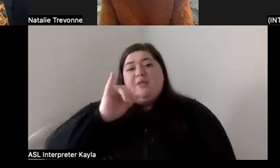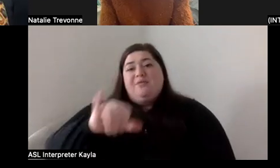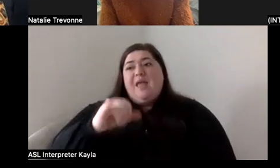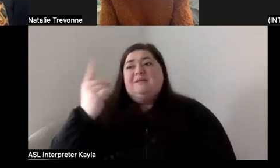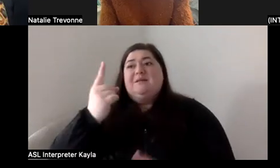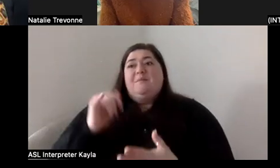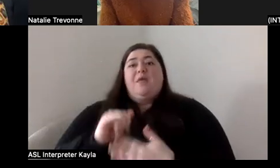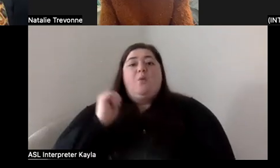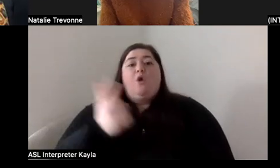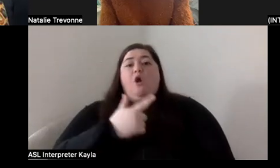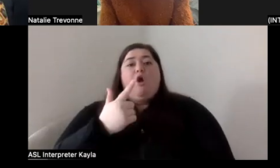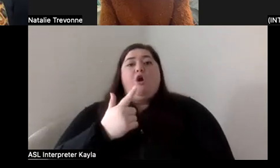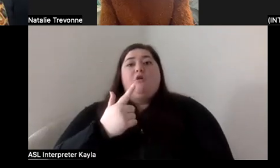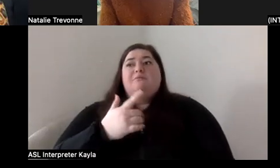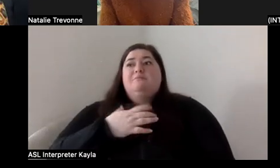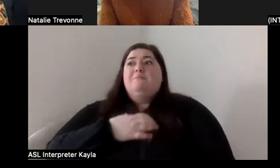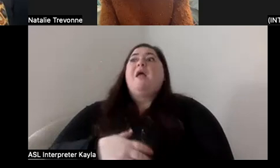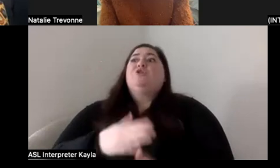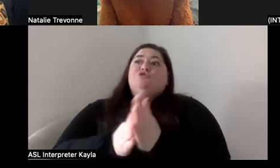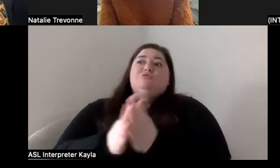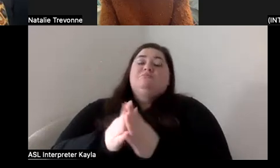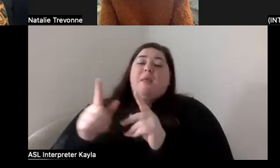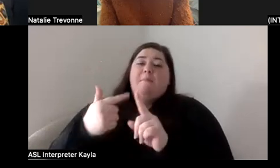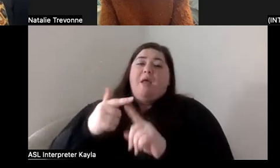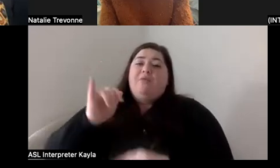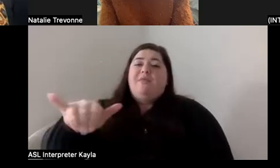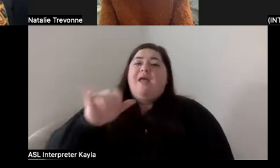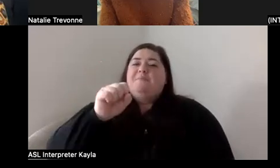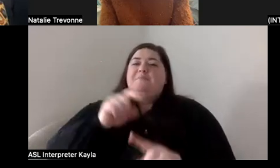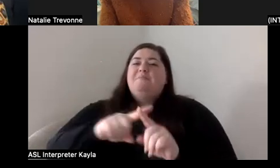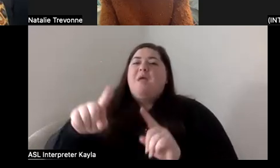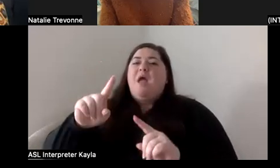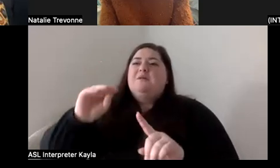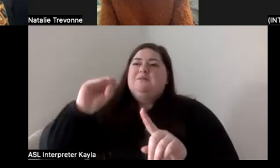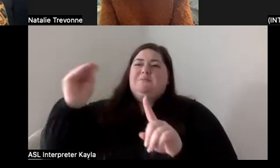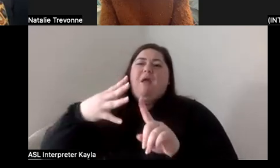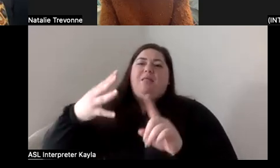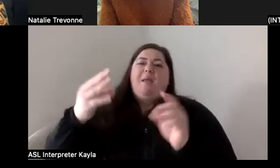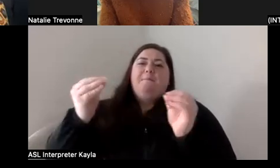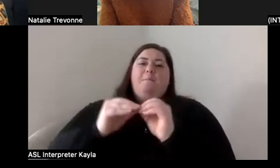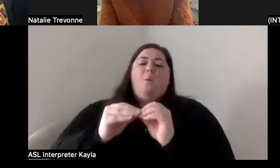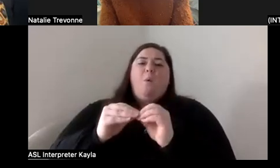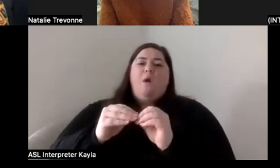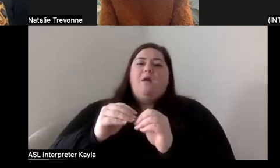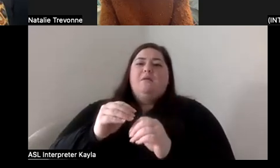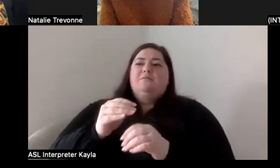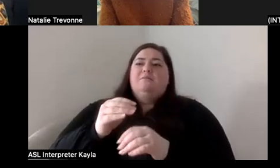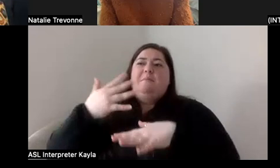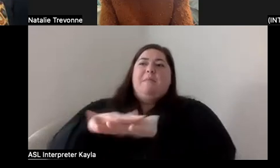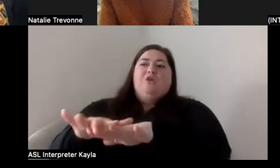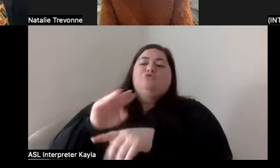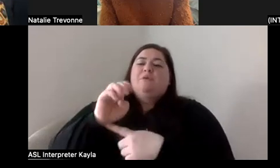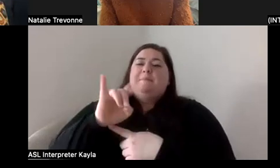passionate about, but you know, when we can be spotlighted more, uh, in mainstream media, that helps,